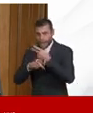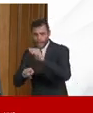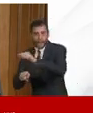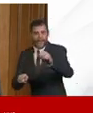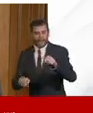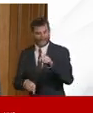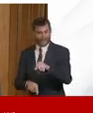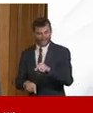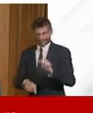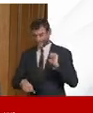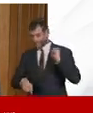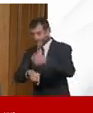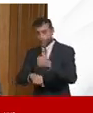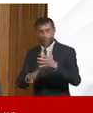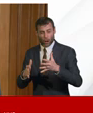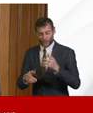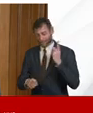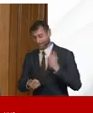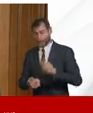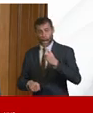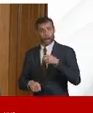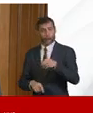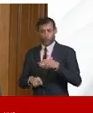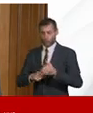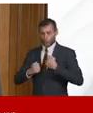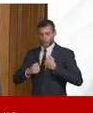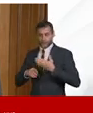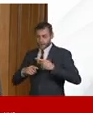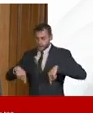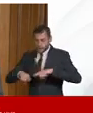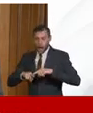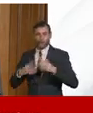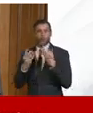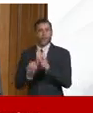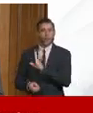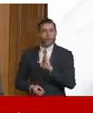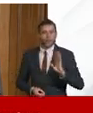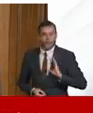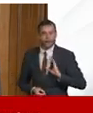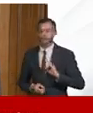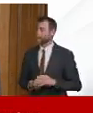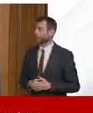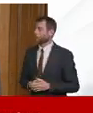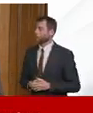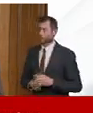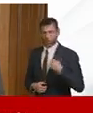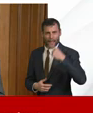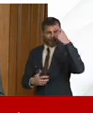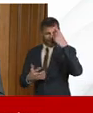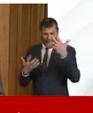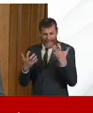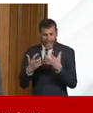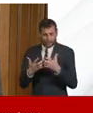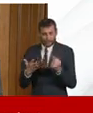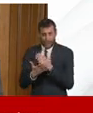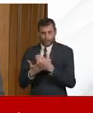staff working with the military uh have been able uh to work on so we're expanding capacity uh all the time because we can